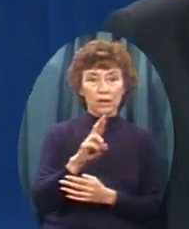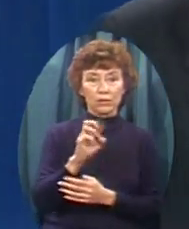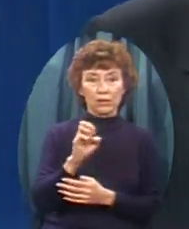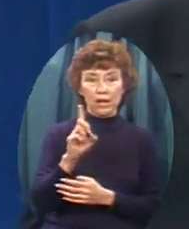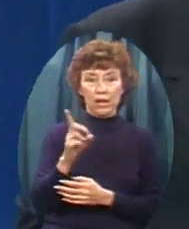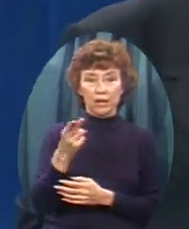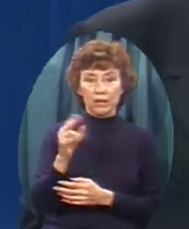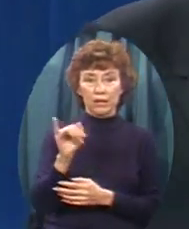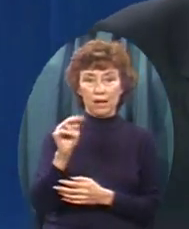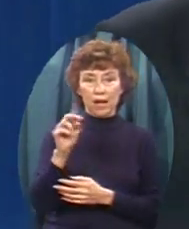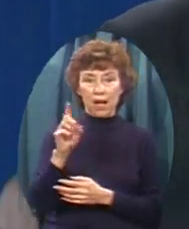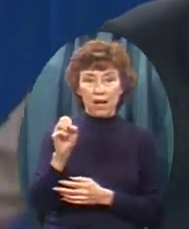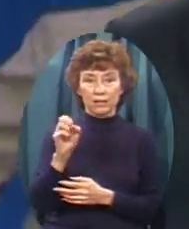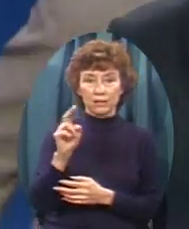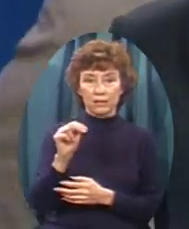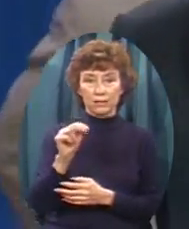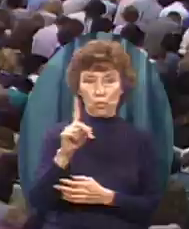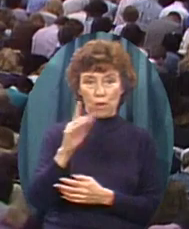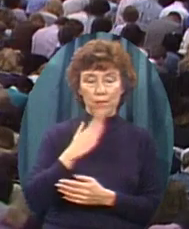My associate